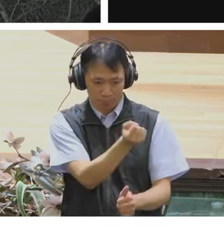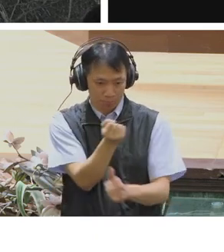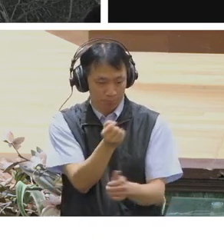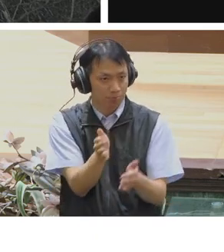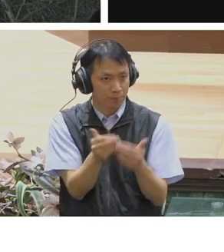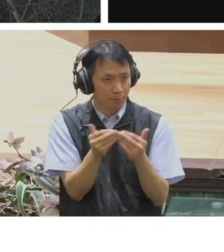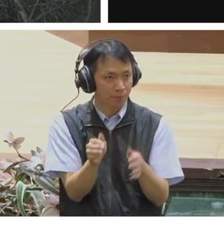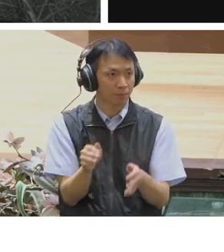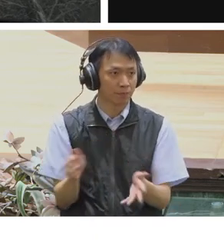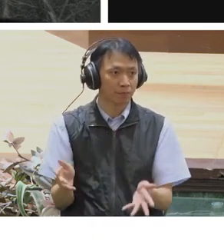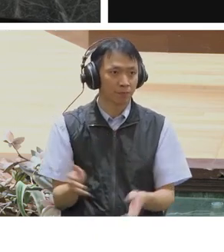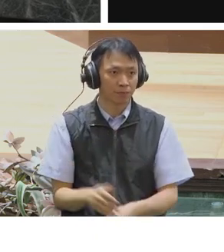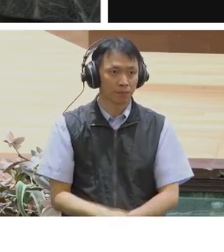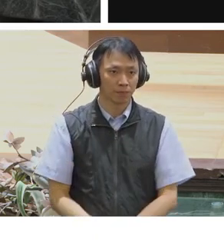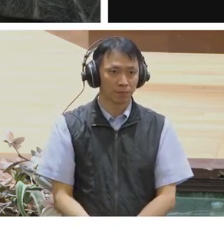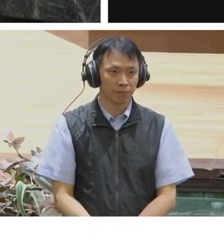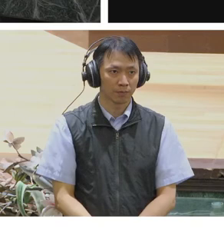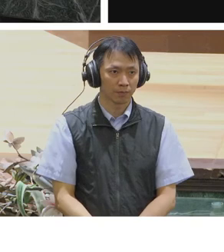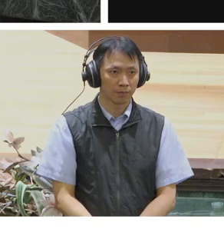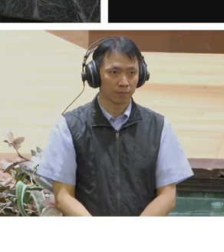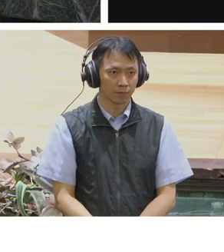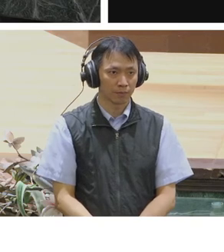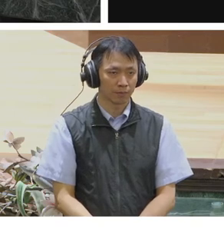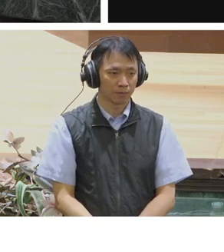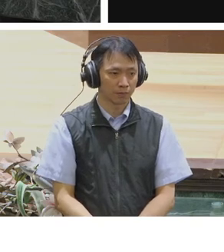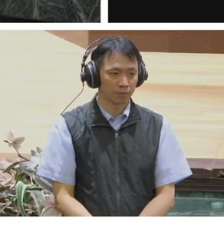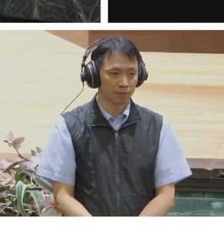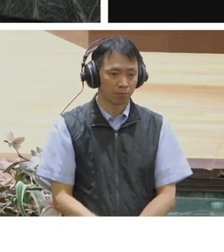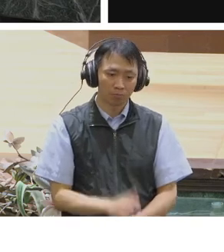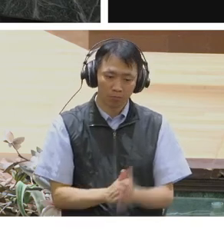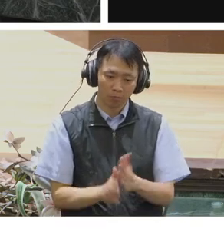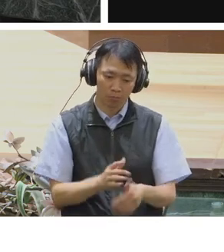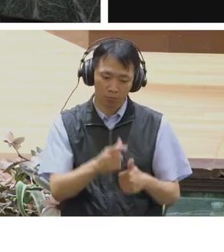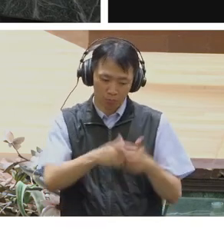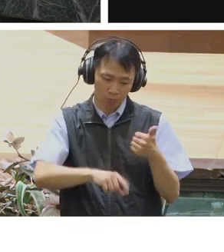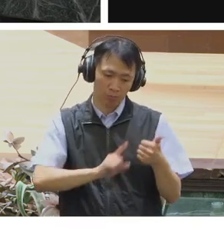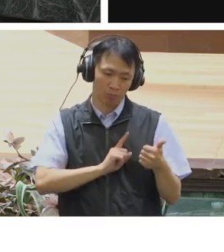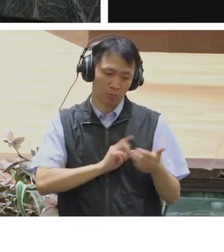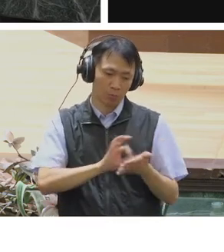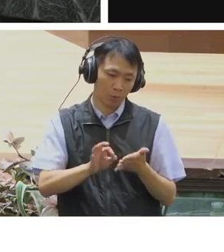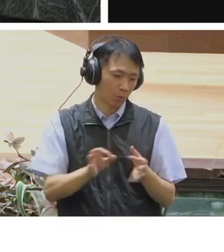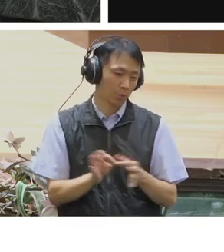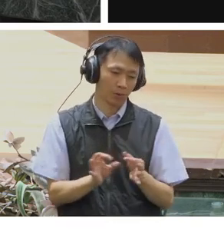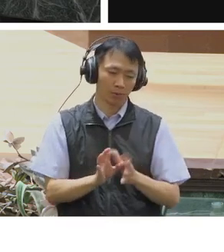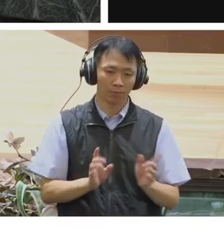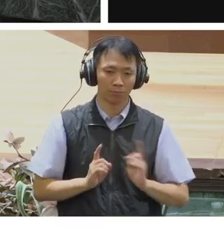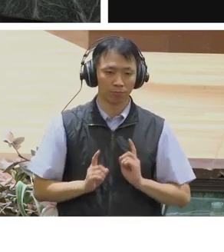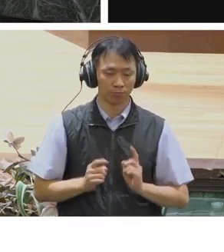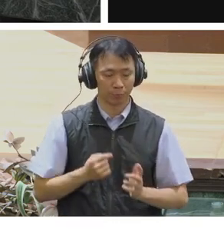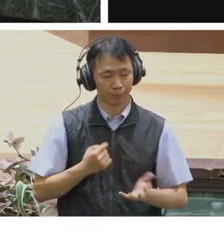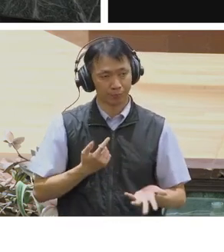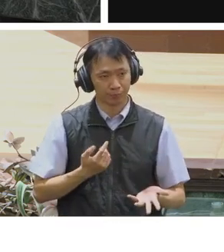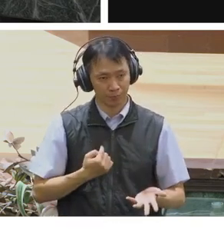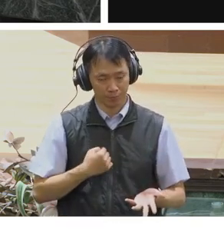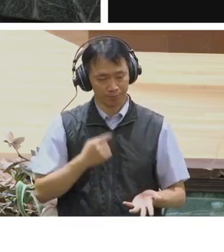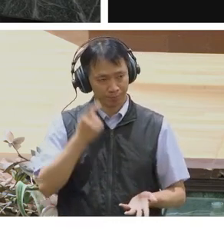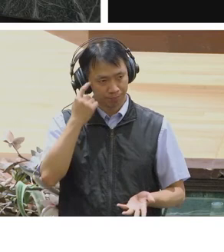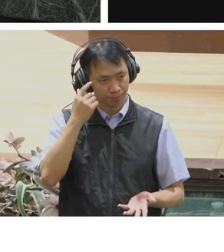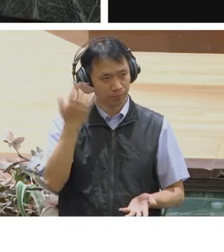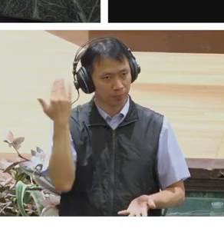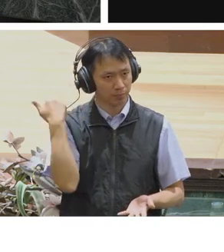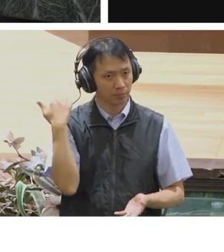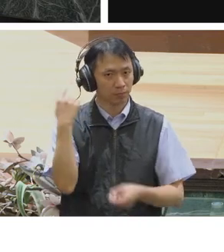I think that we have done our best as an organization over the course of the past decade to